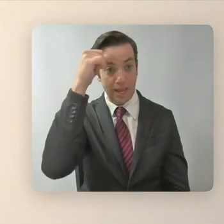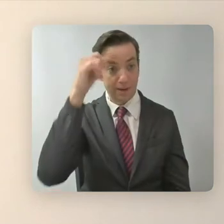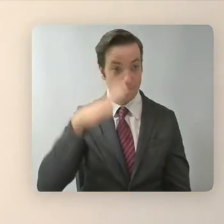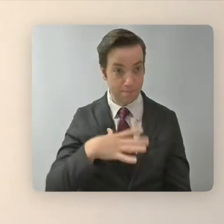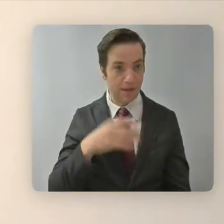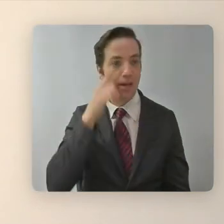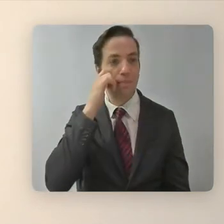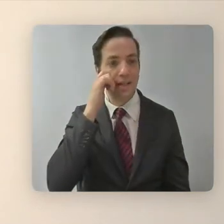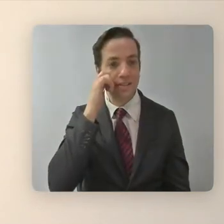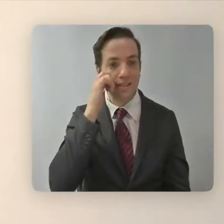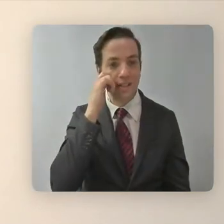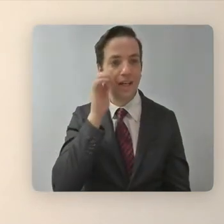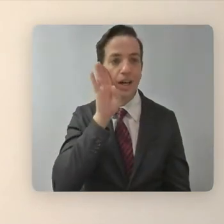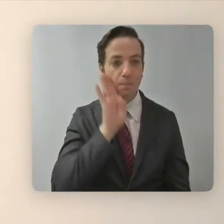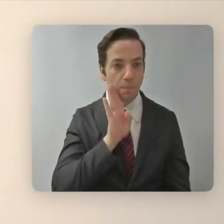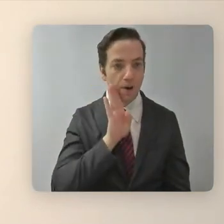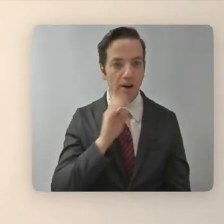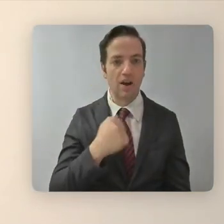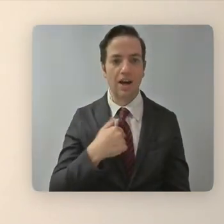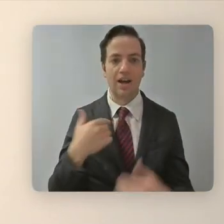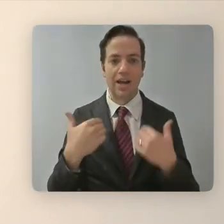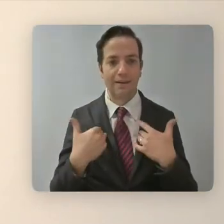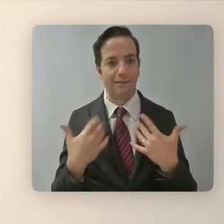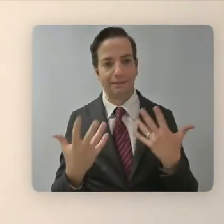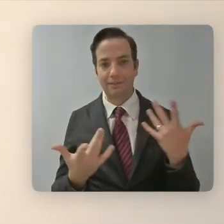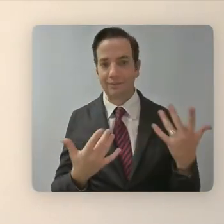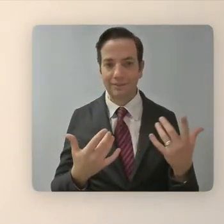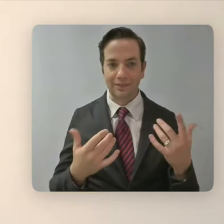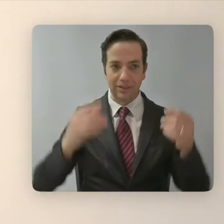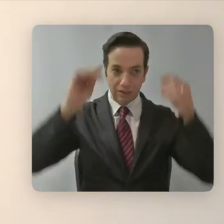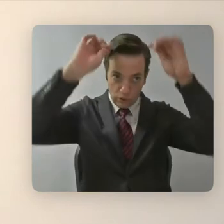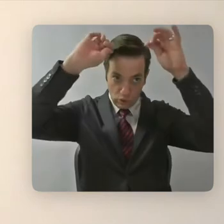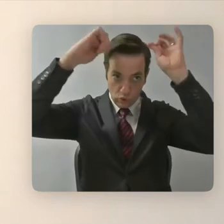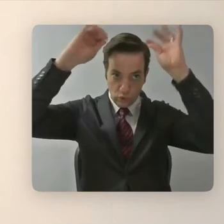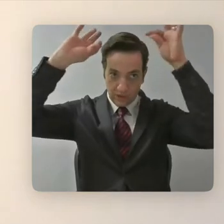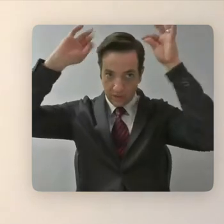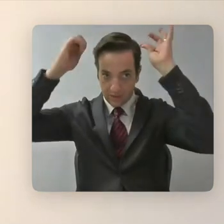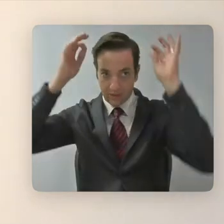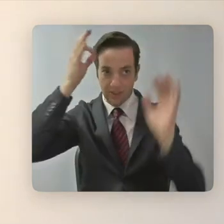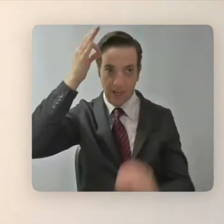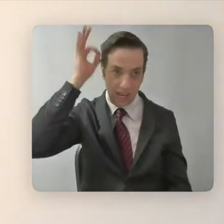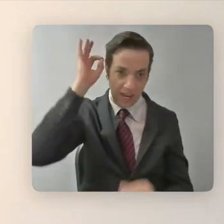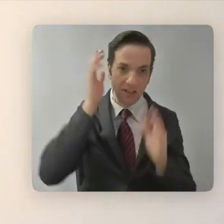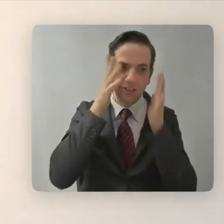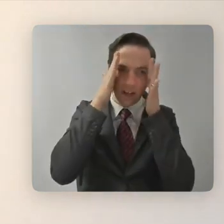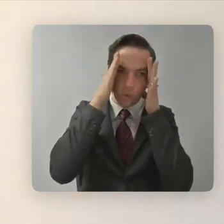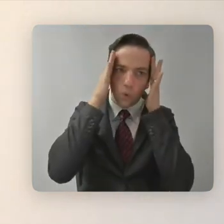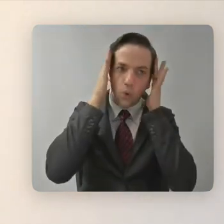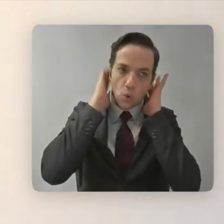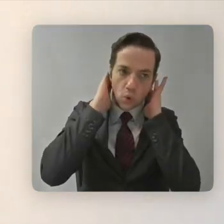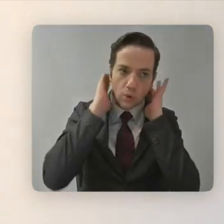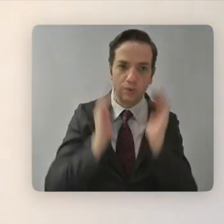I have twists on the top of my head and a fade on the sides.